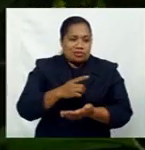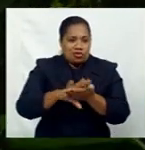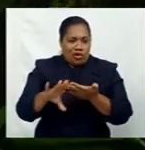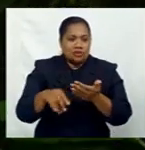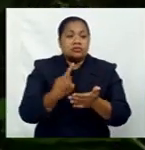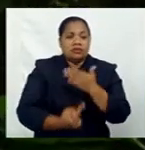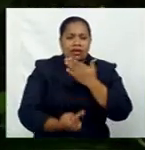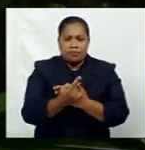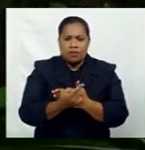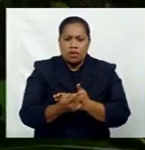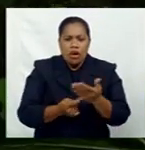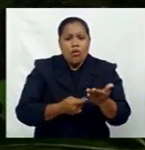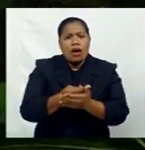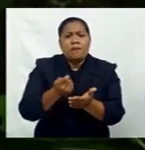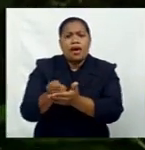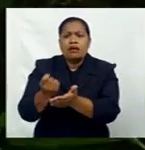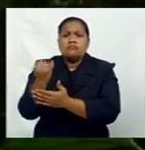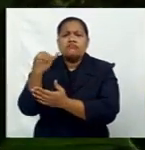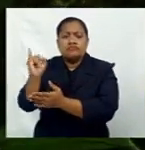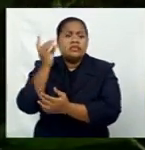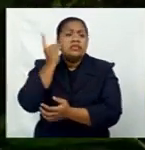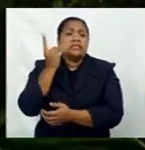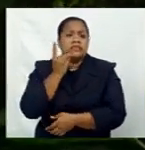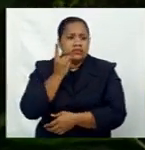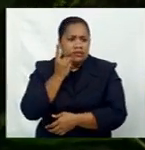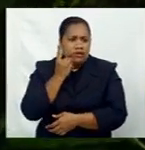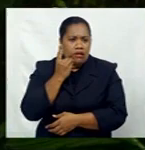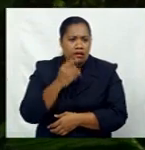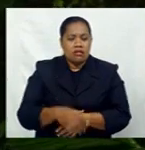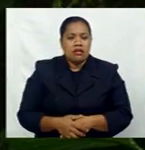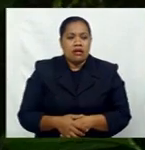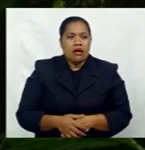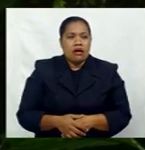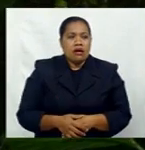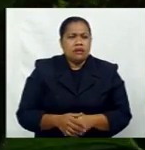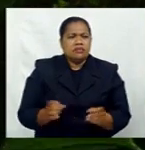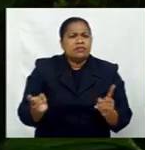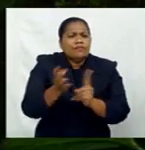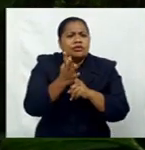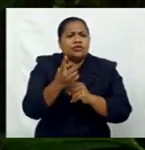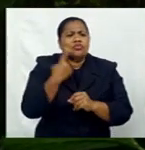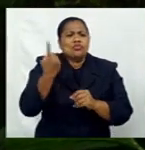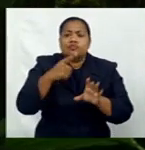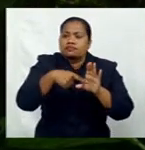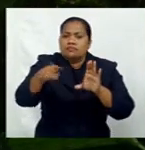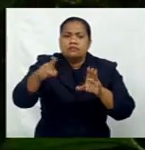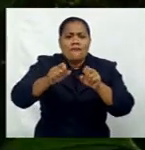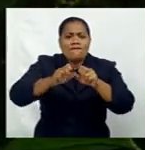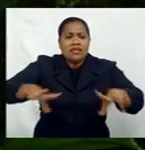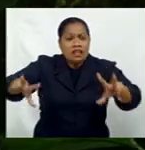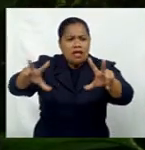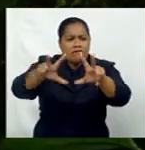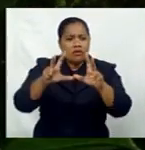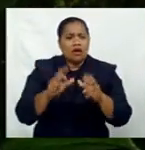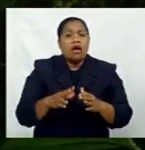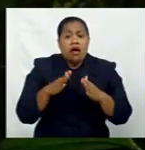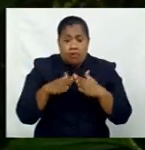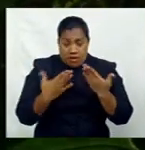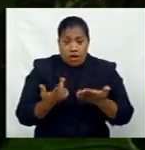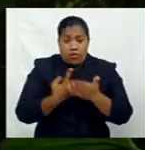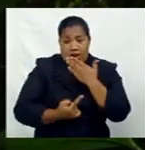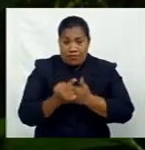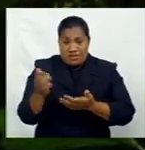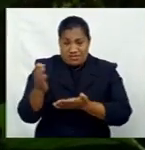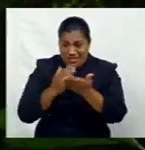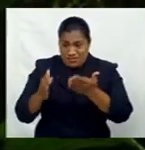incorrectly paid out to Digicel customers, especially to those outside of Vitilevu. Now, these customers were